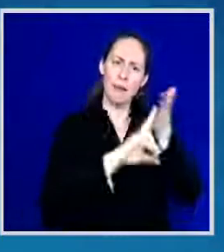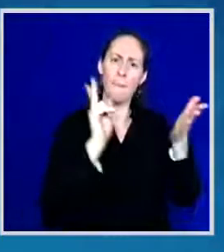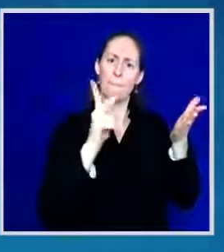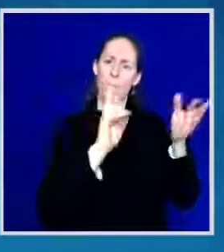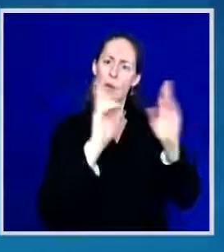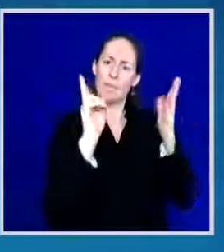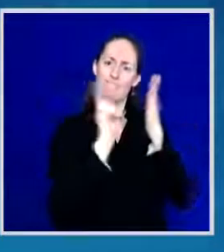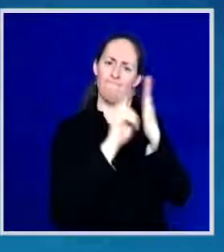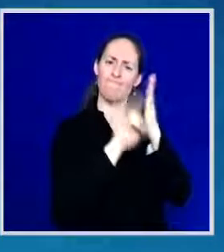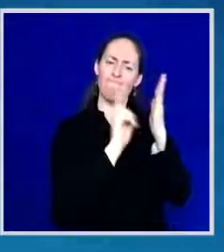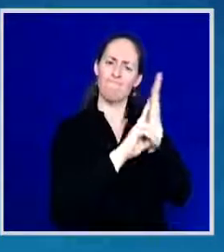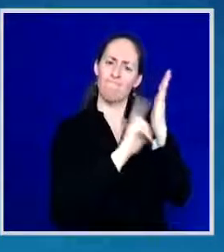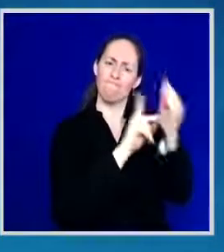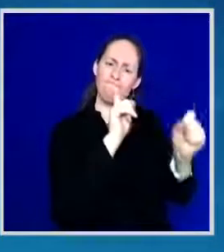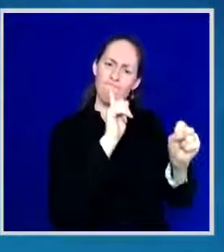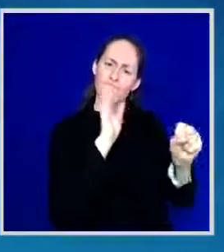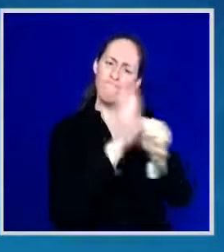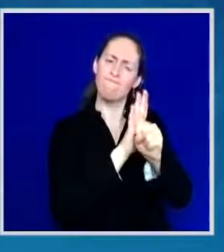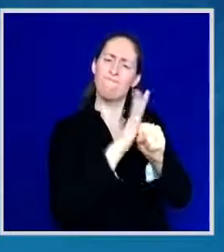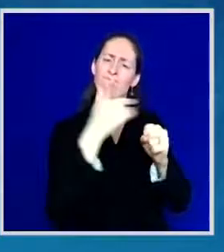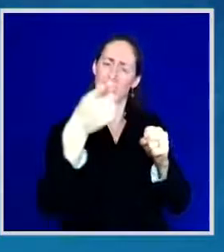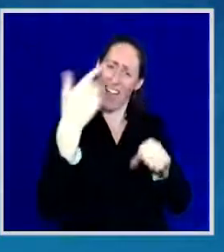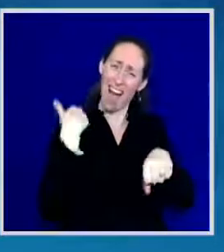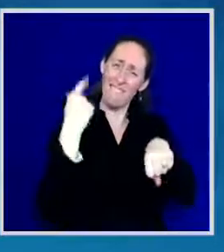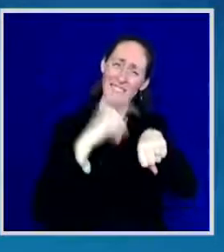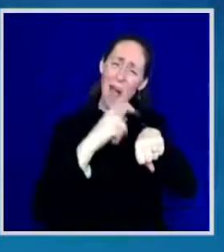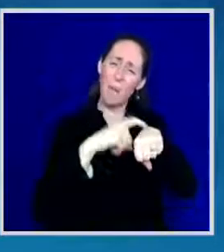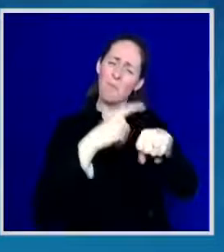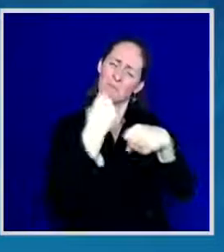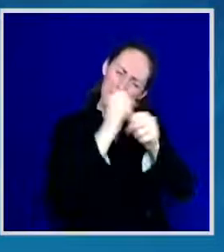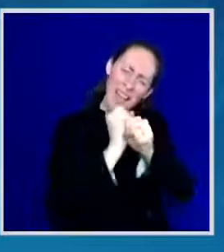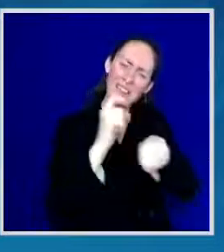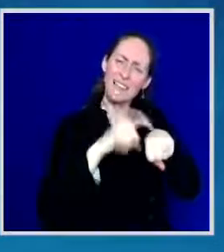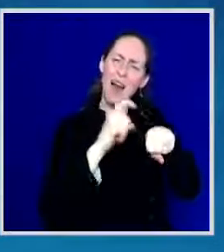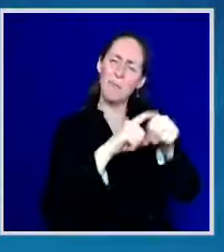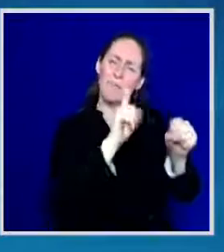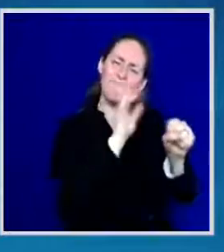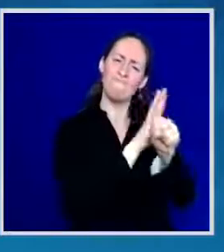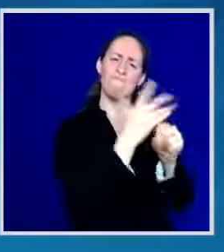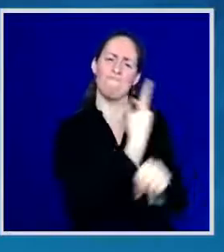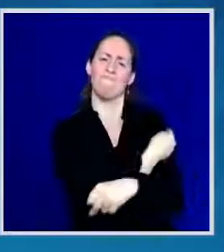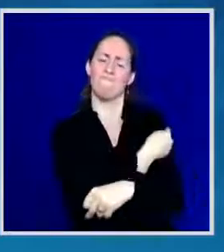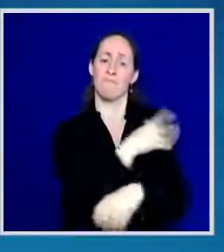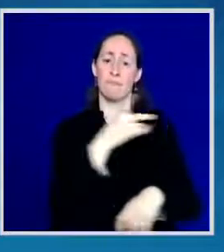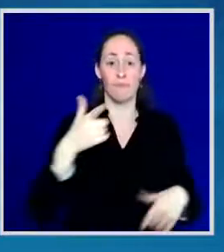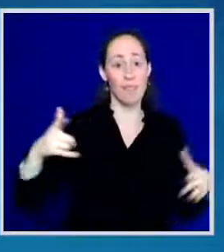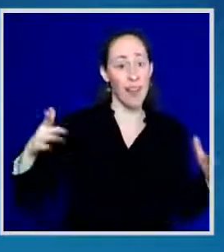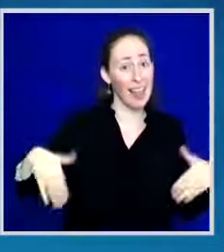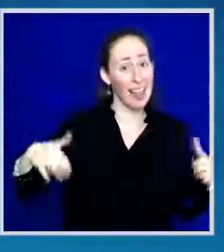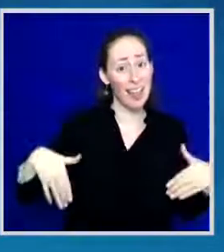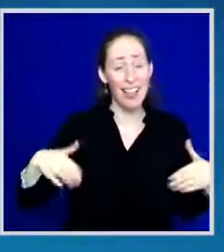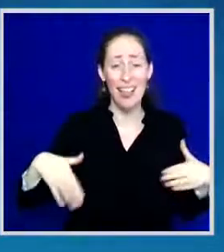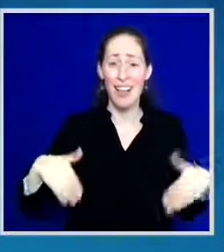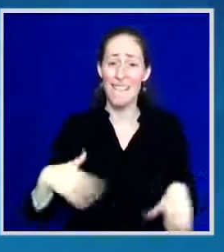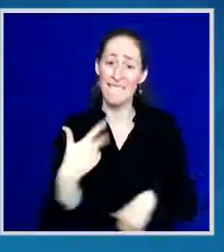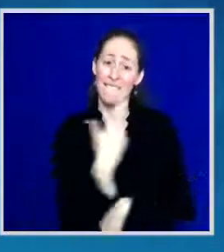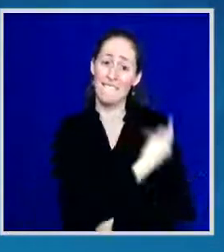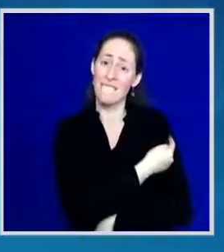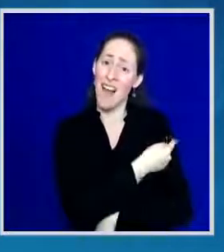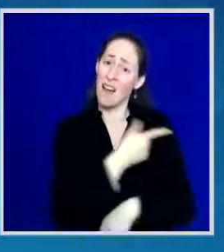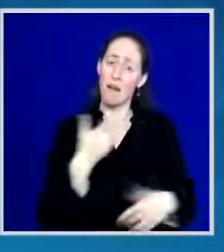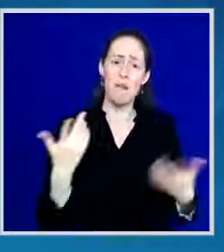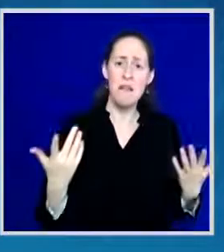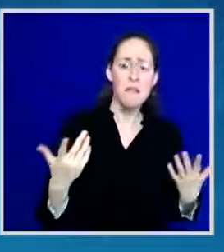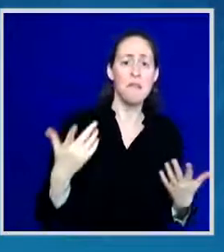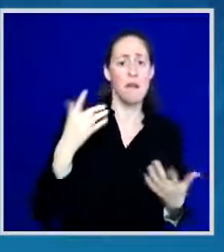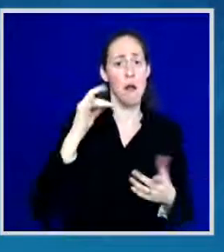step up and get the shot. And if you haven't been vaccinated yet or if you know somebody who